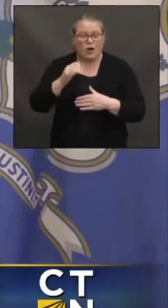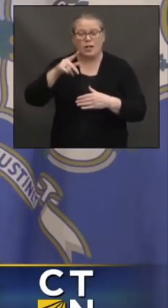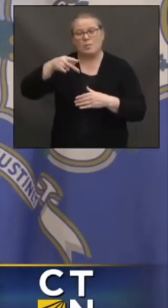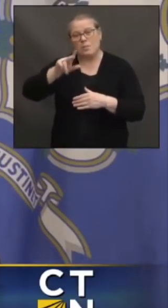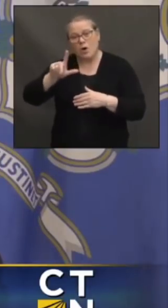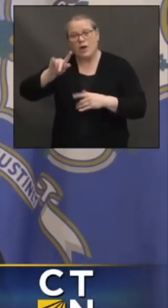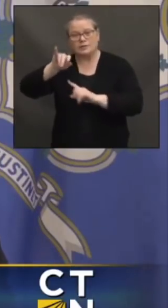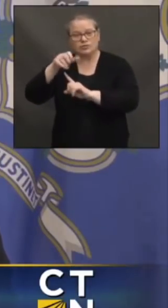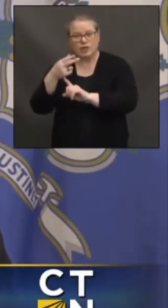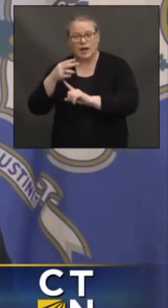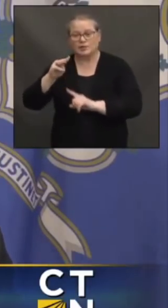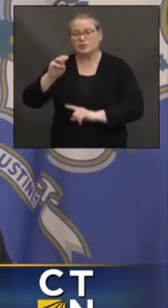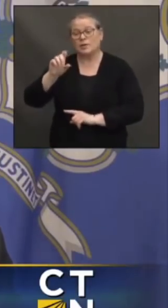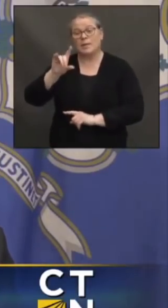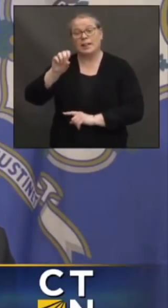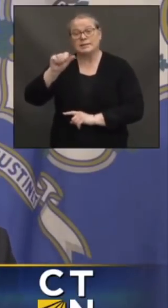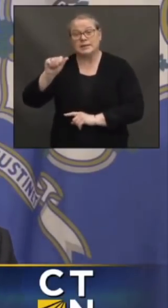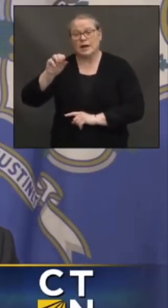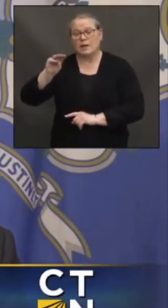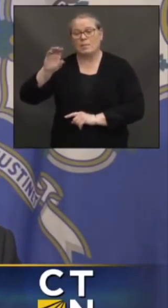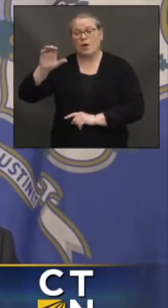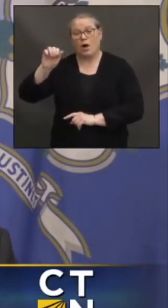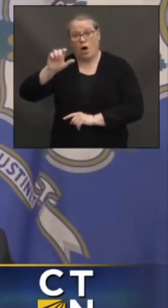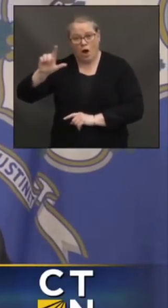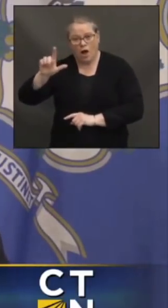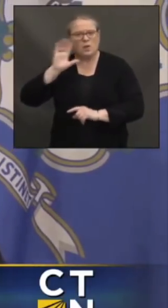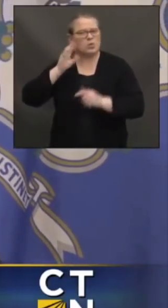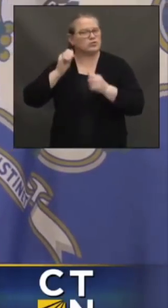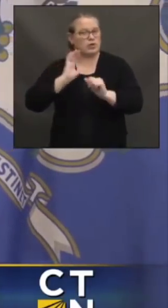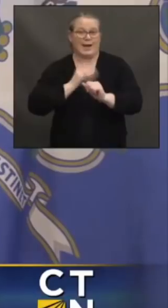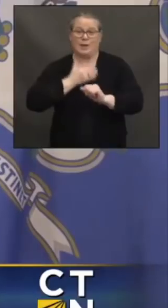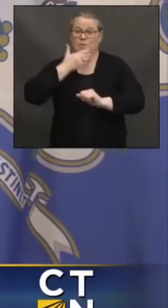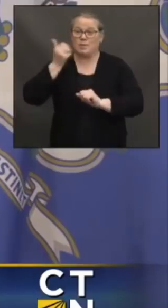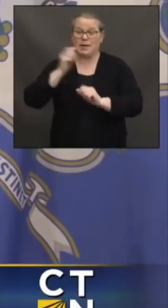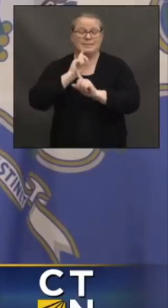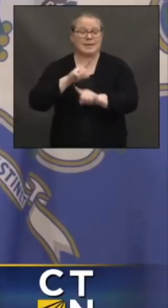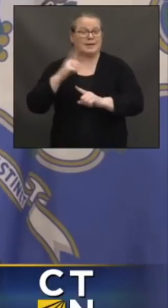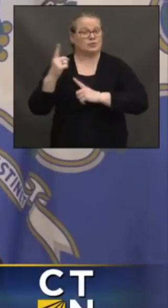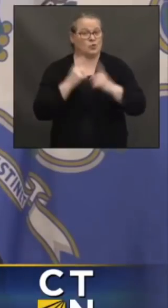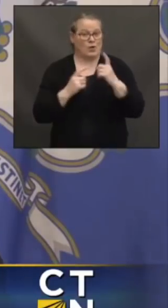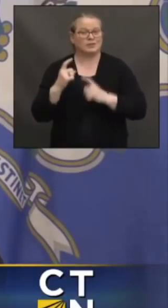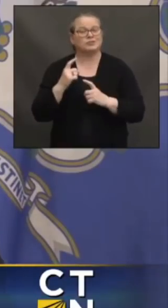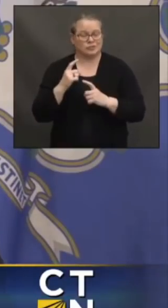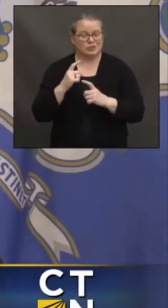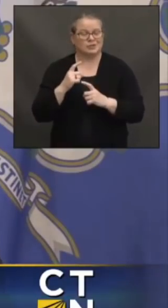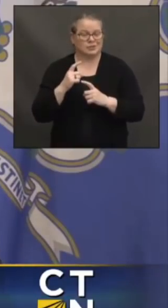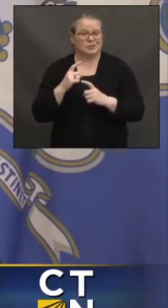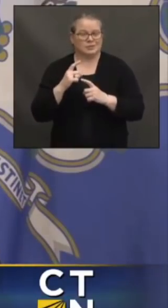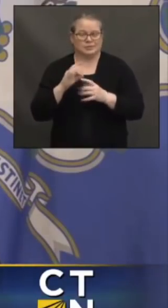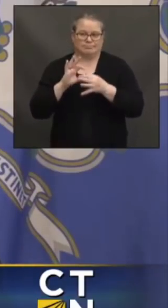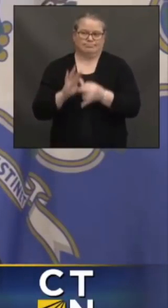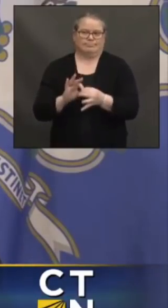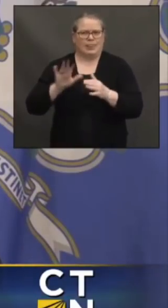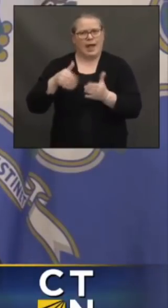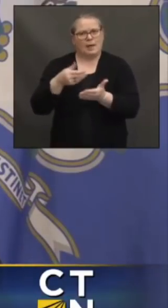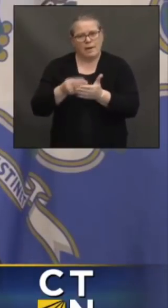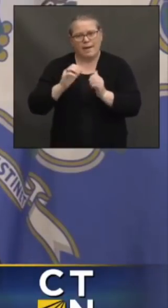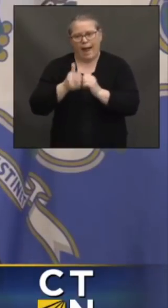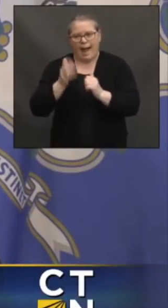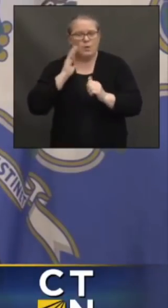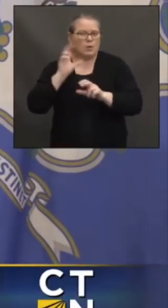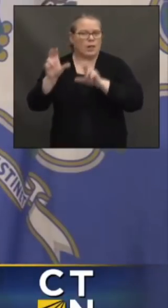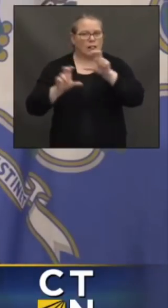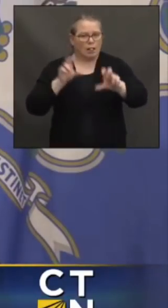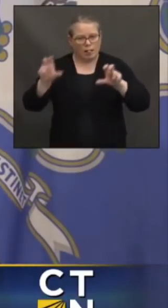And Melissa McCaw can do our best to answer questions right now in terms of the practicality of how this money is going to start to